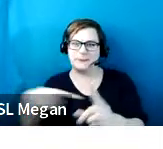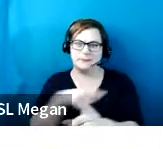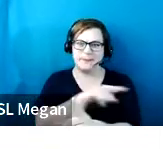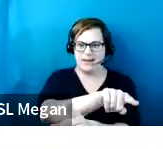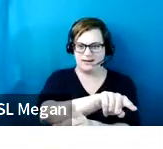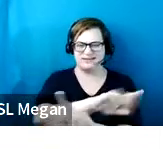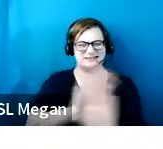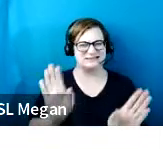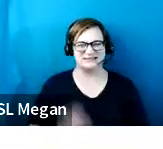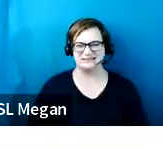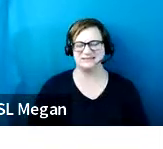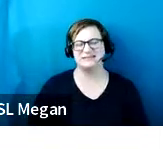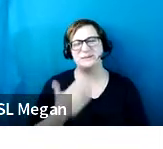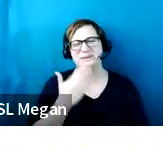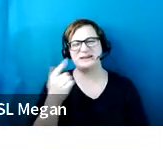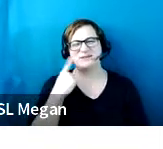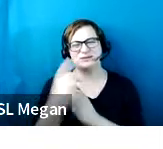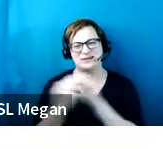safety.